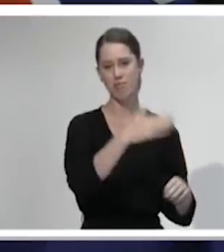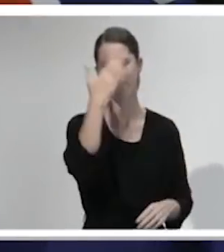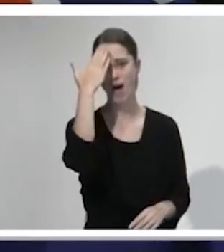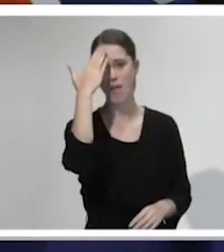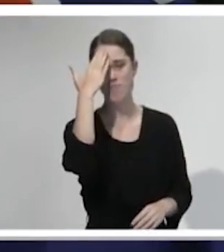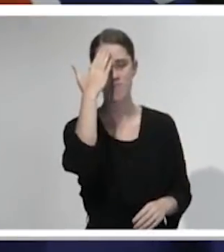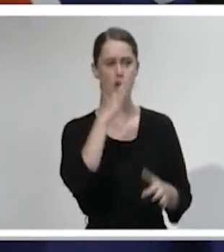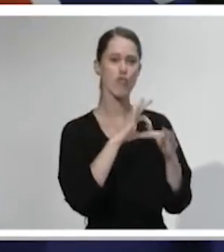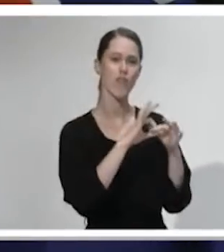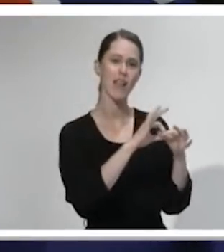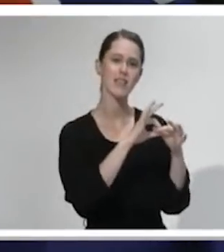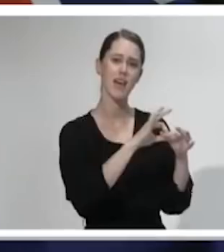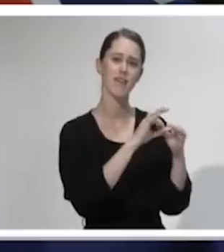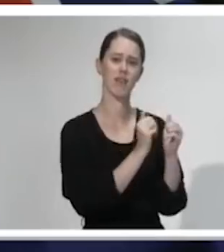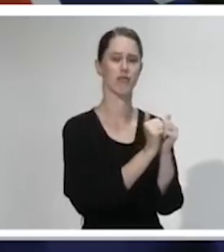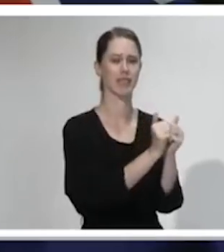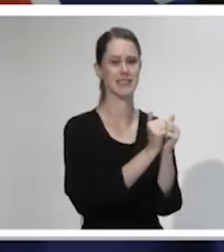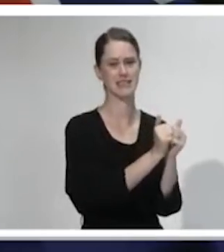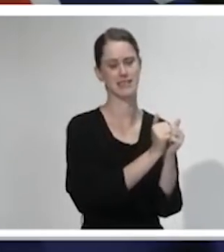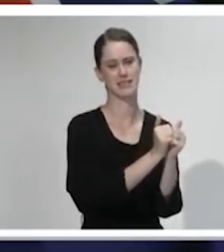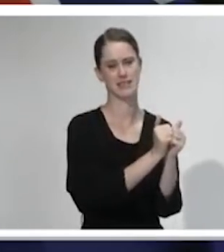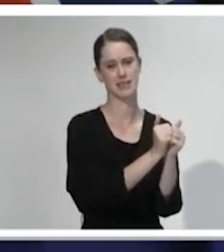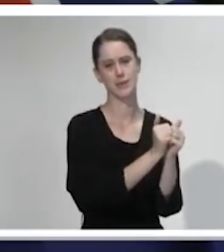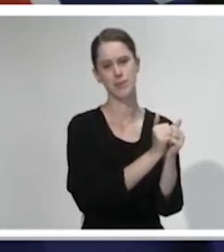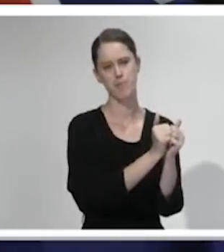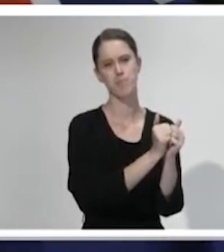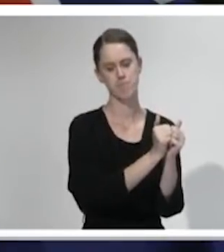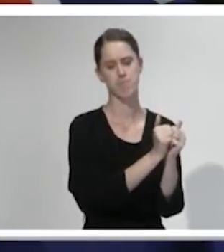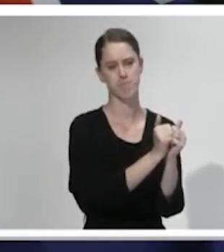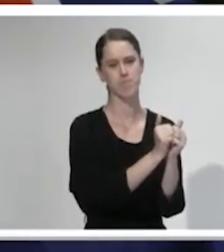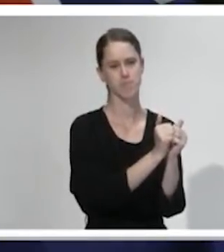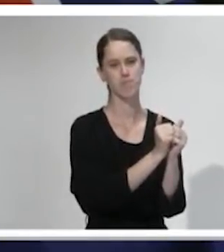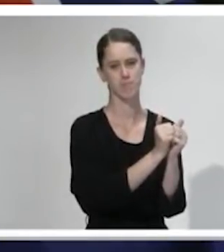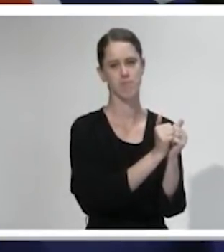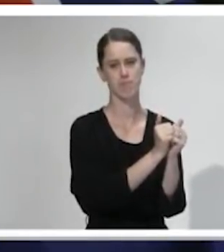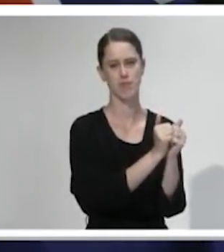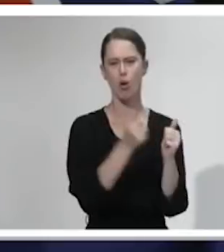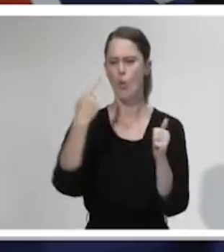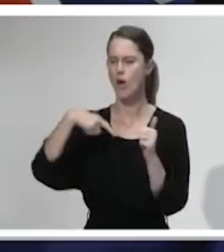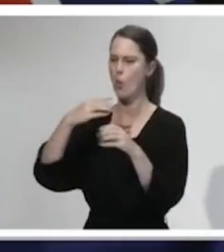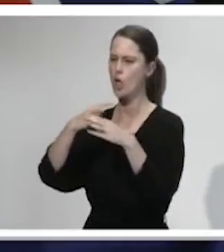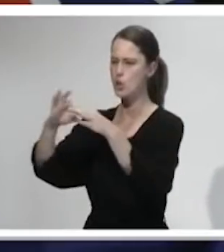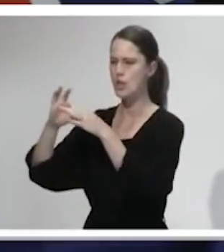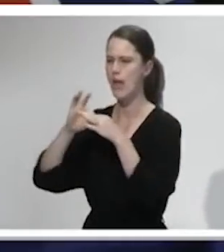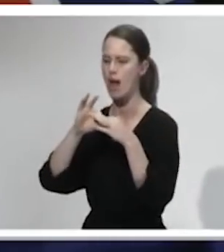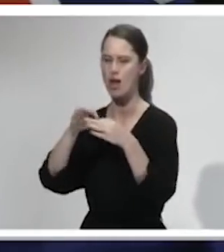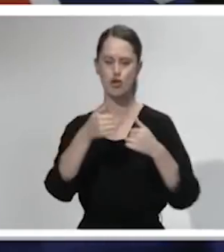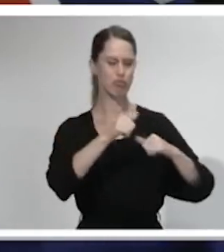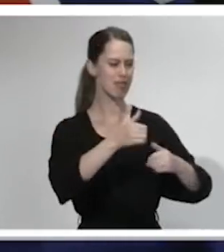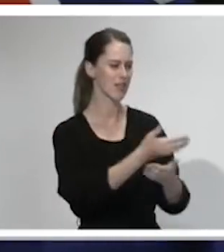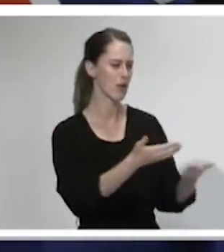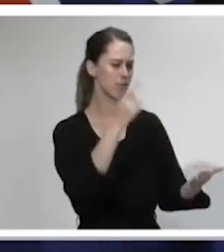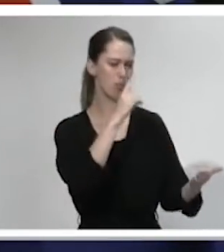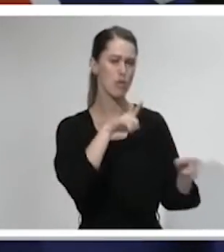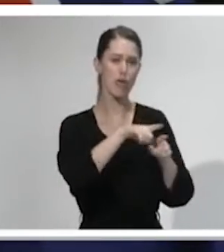a relative or a friend. And someone that we have all been united in an effort to protect and